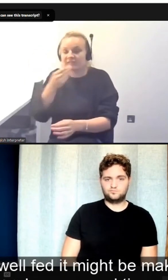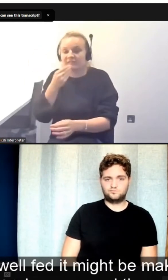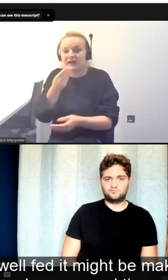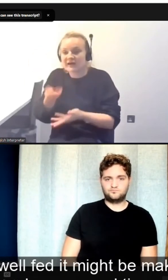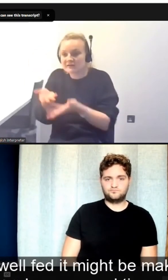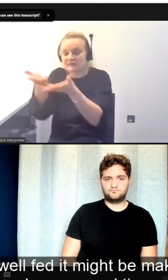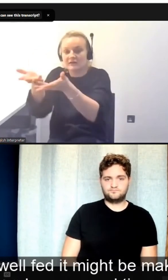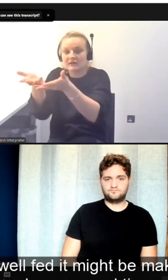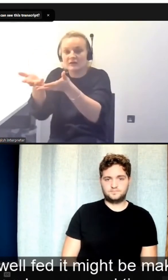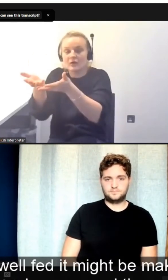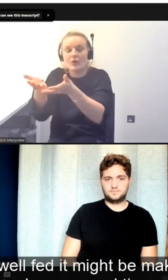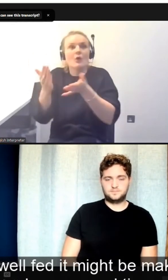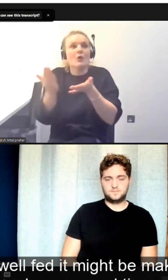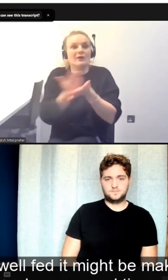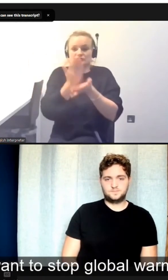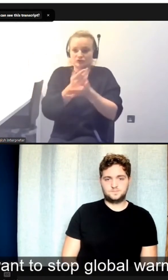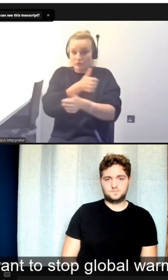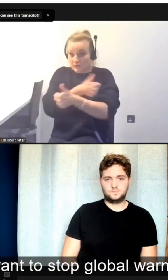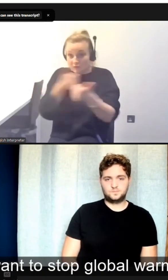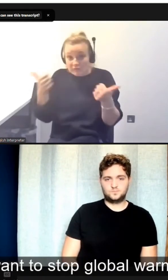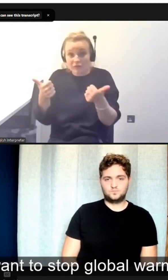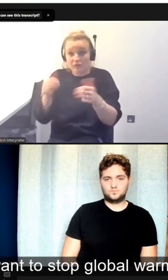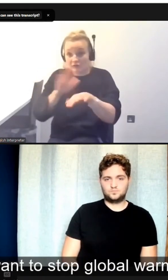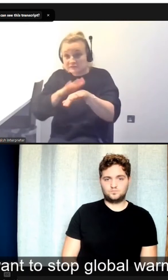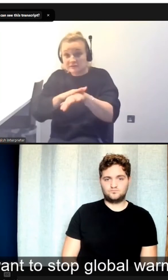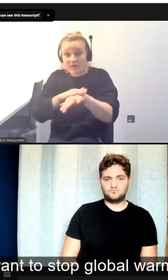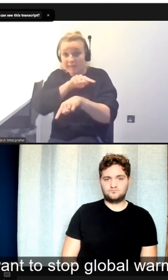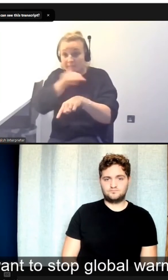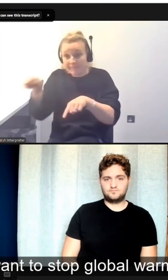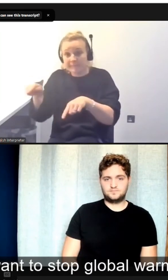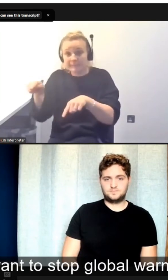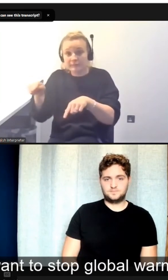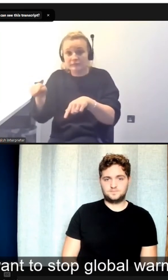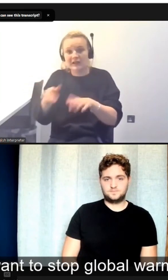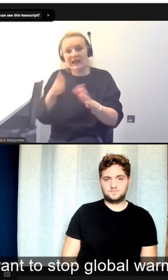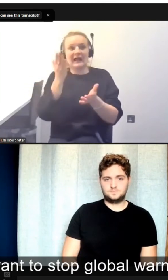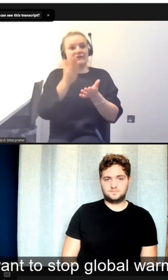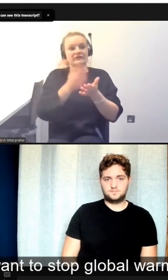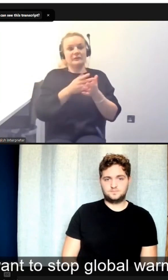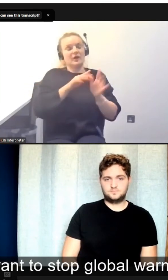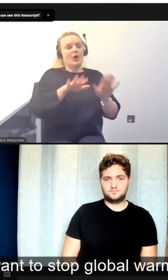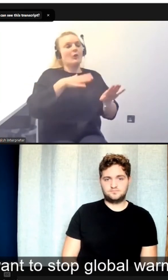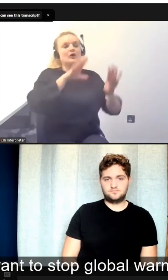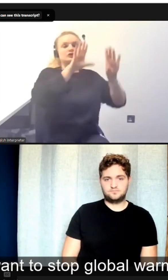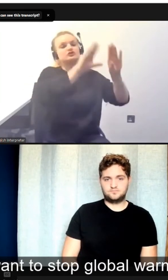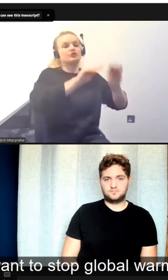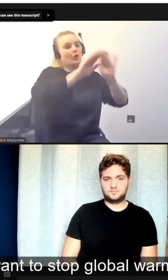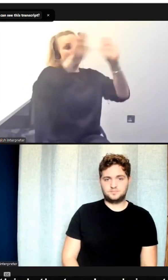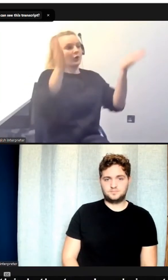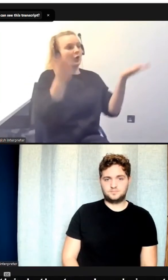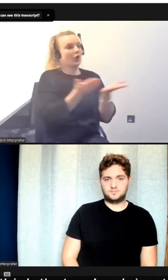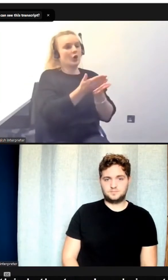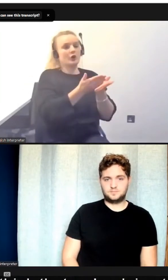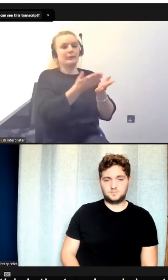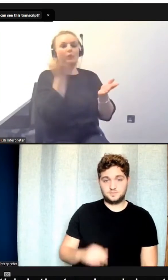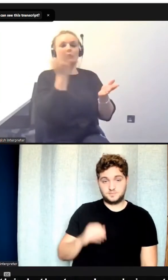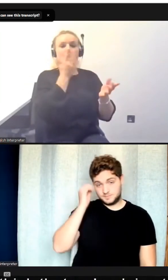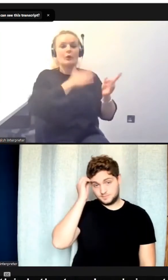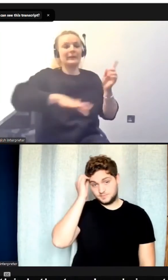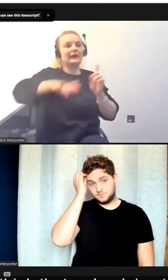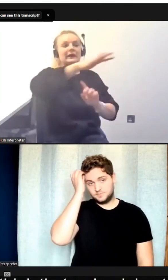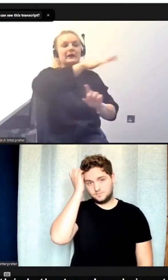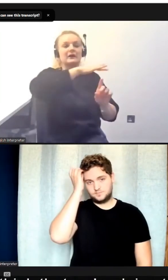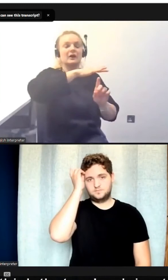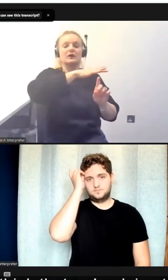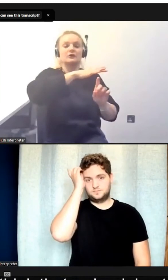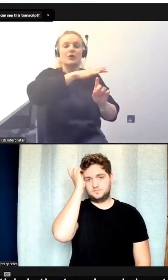ensuring customers have a good time. It doesn't have to be, you know, we want to stop global warming or something, but there will be something that we